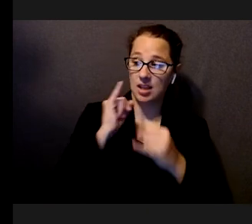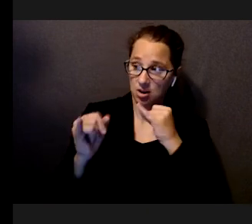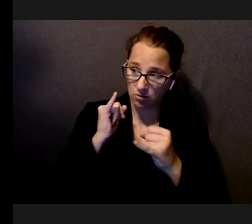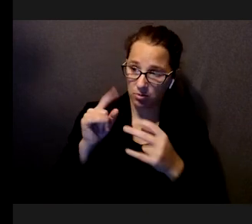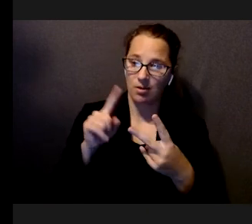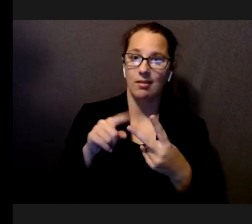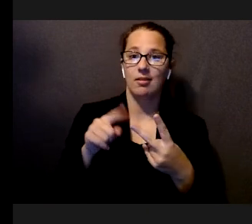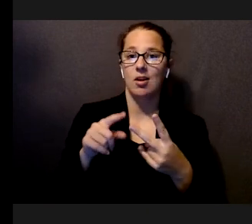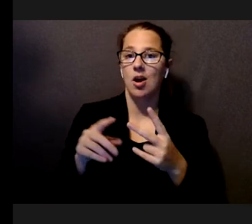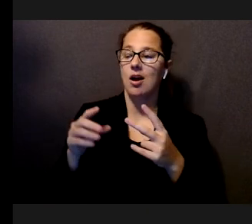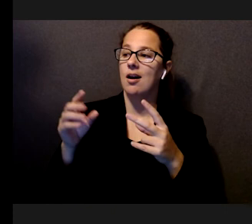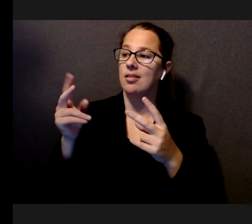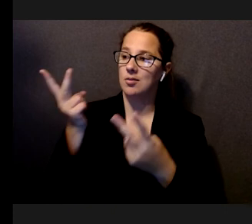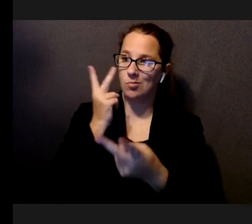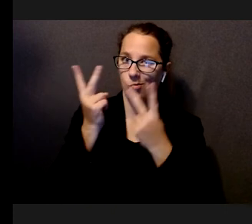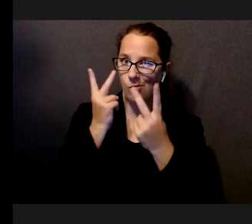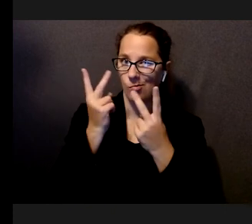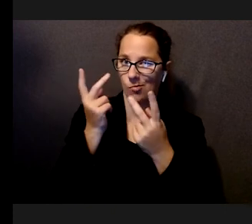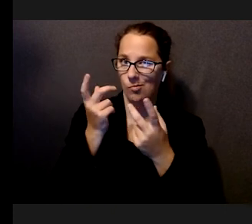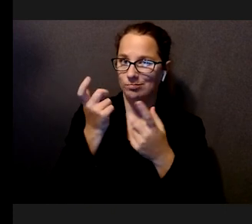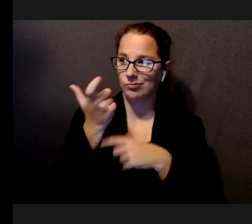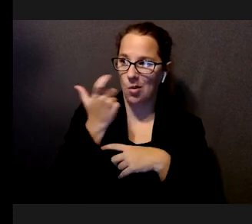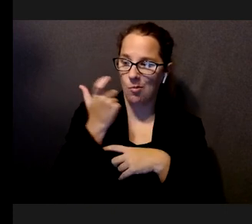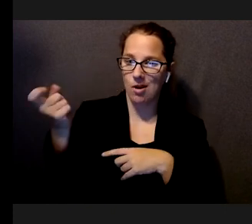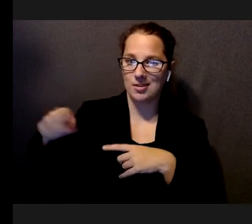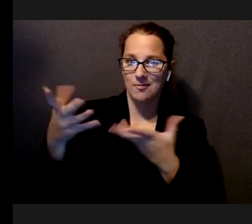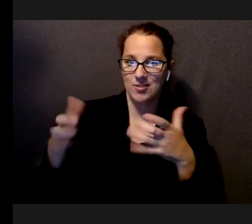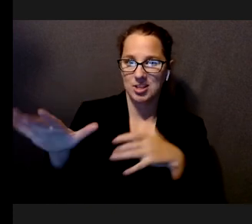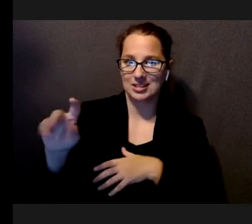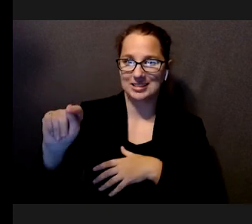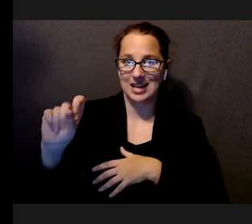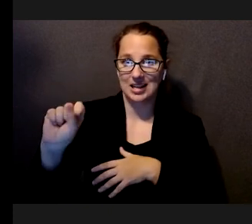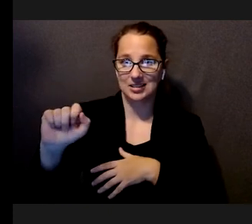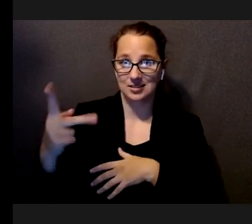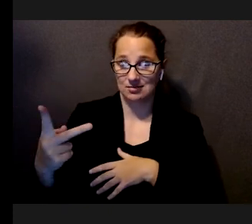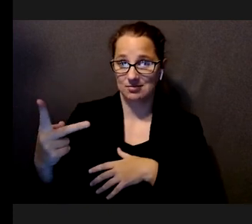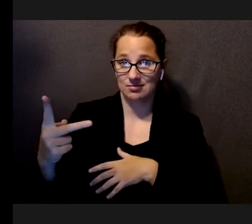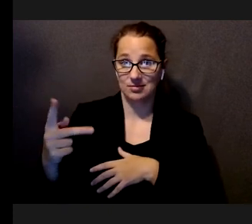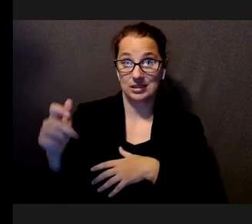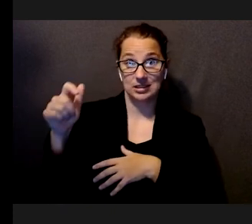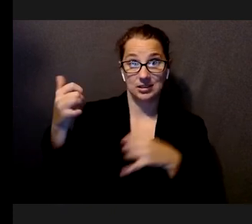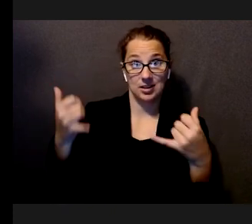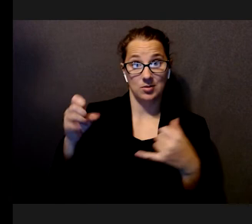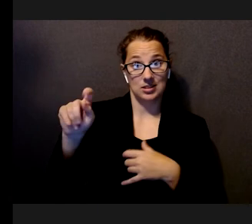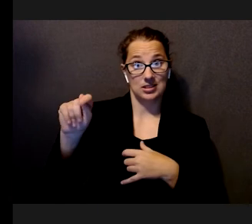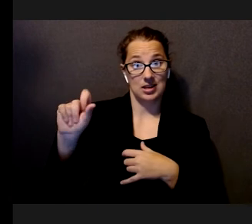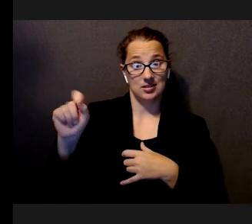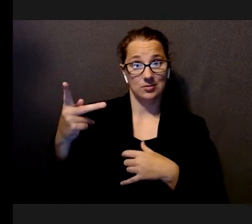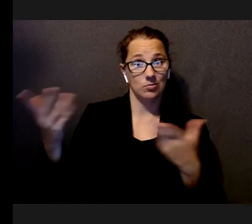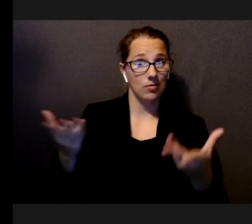and then observed them complete the tasks. And, in this case, the tasks involved